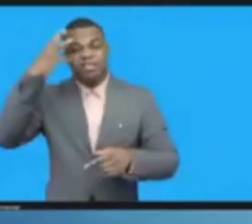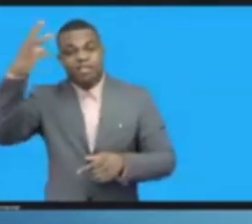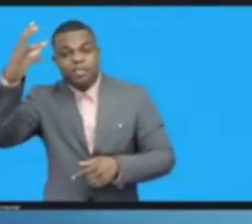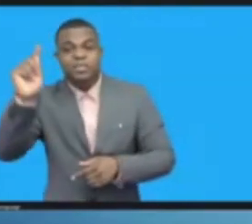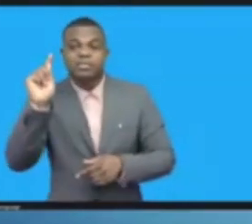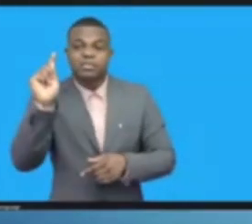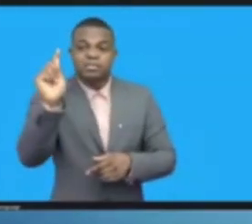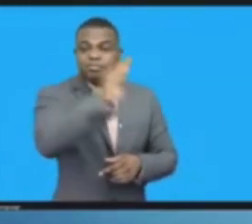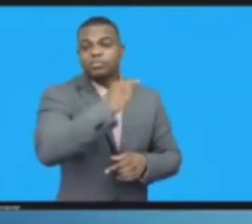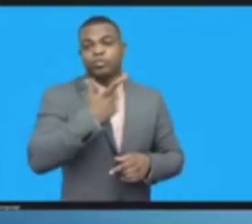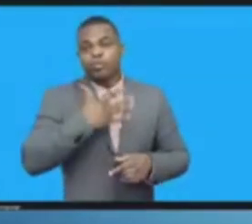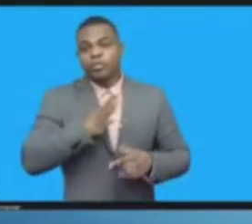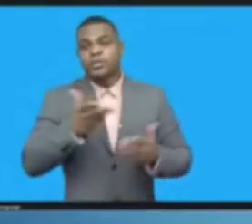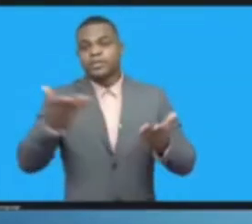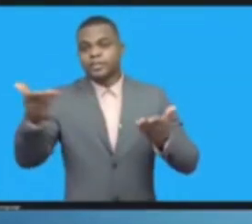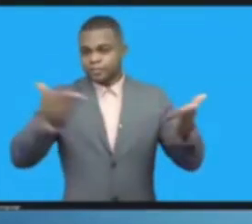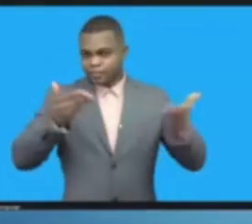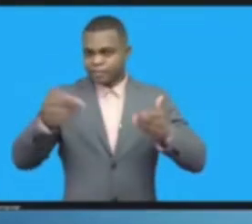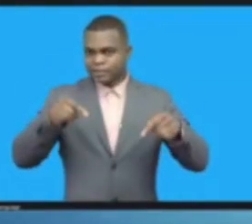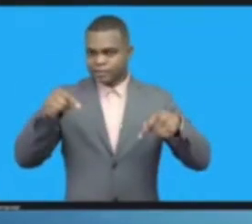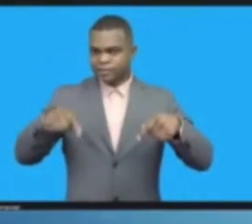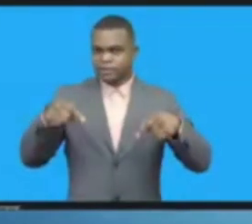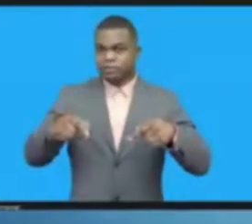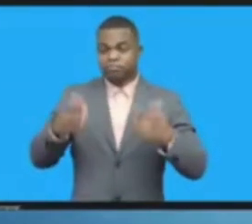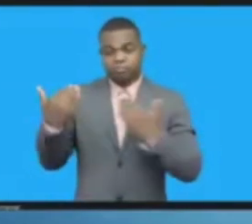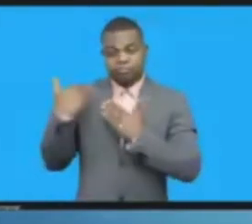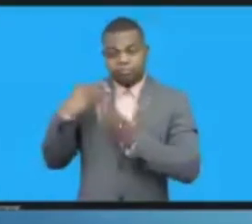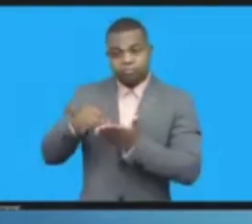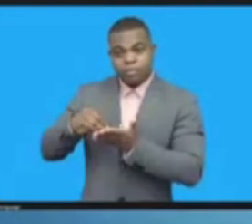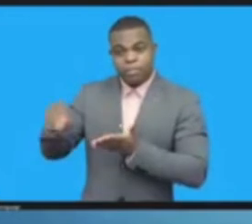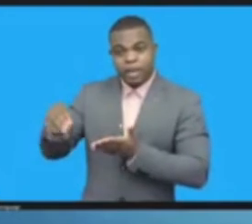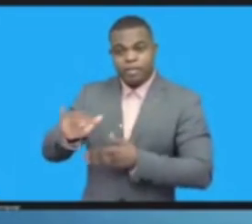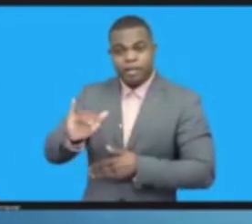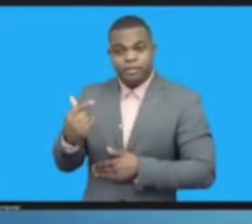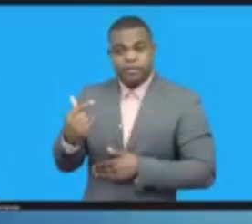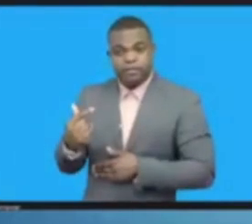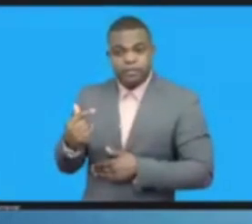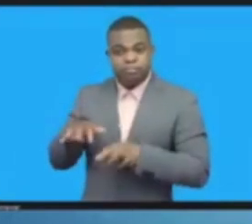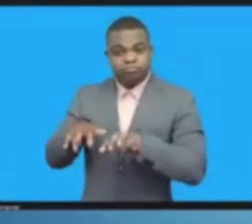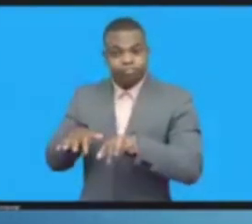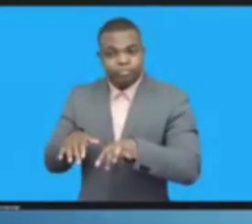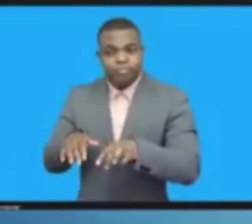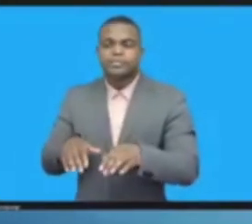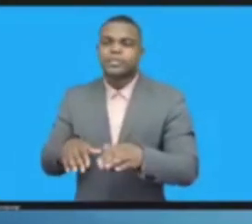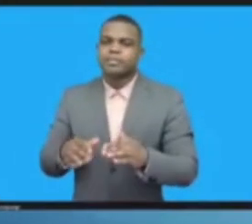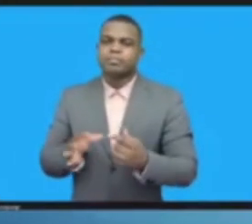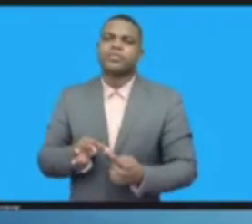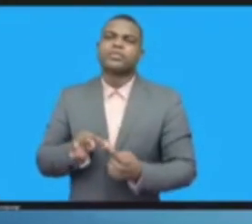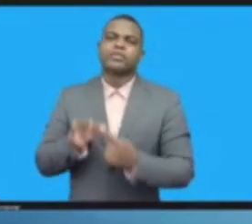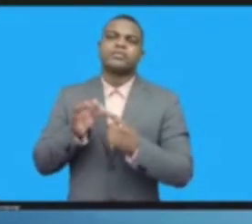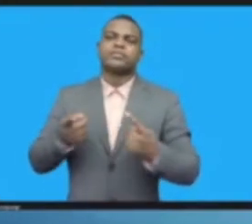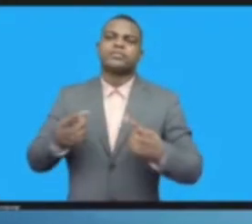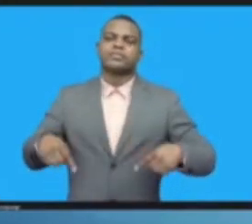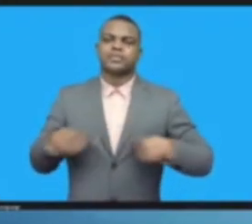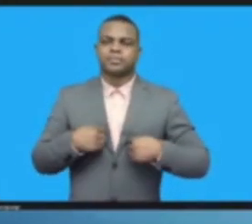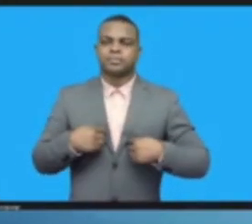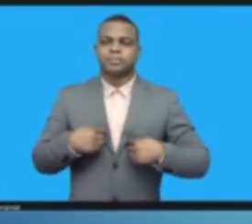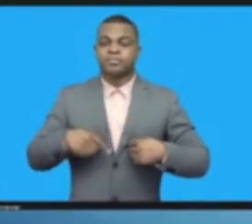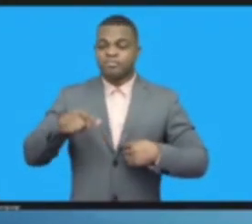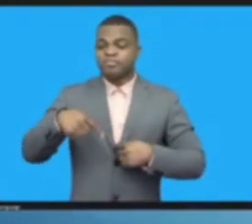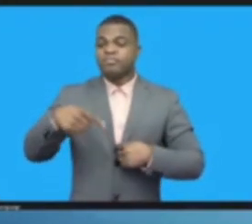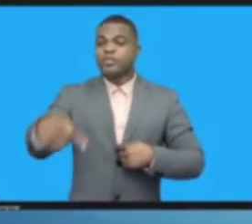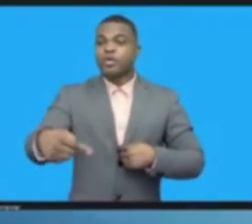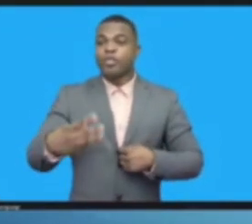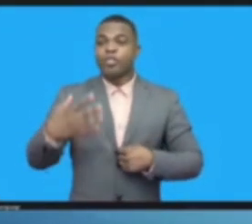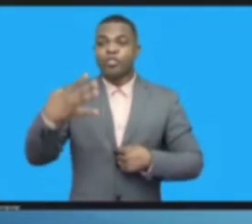where we are going to launch something we call the Coalition for Digital Africa, where we're going to introduce more methods, especially here in Africa, to, for instance, be able to